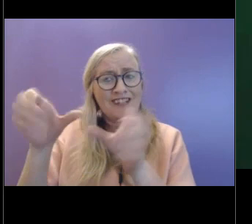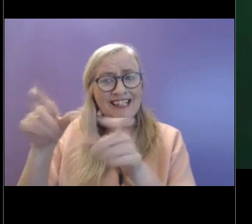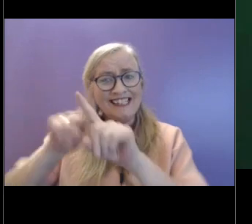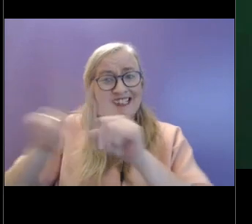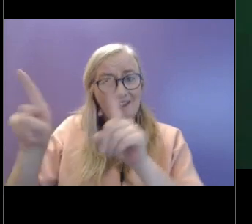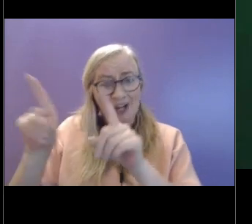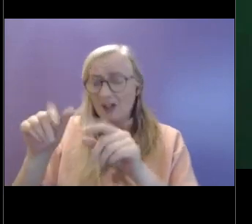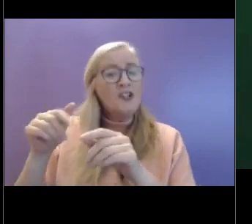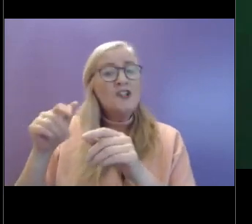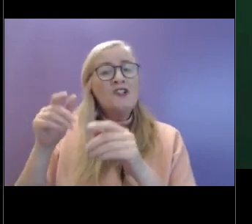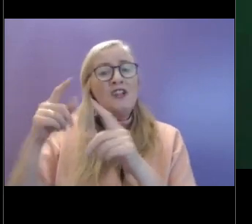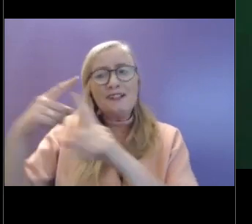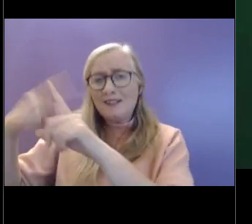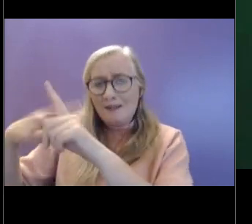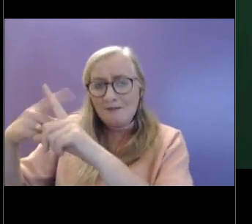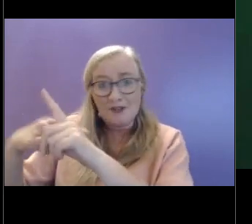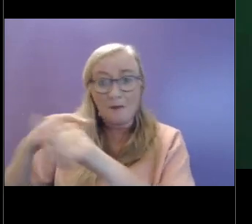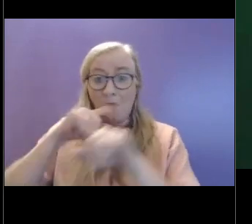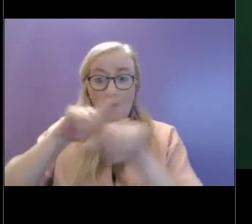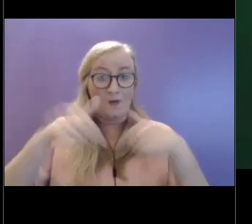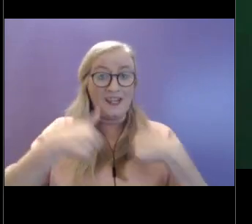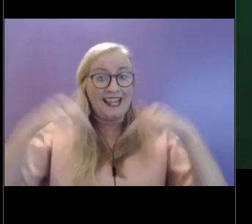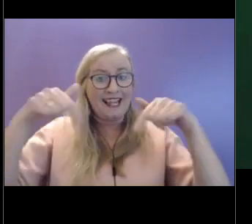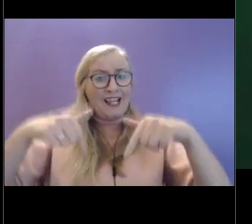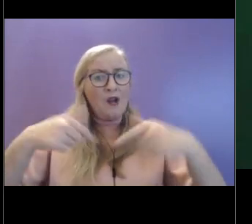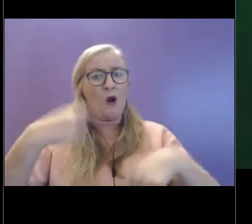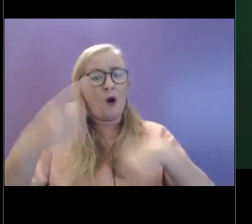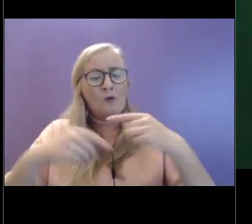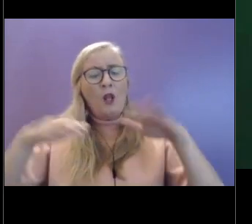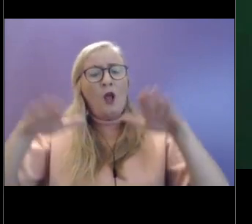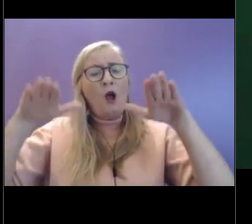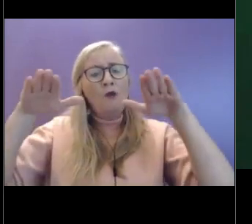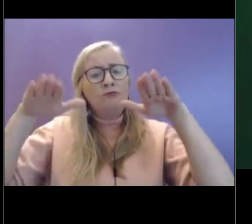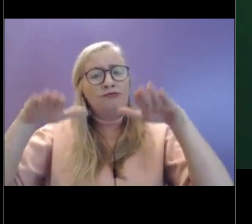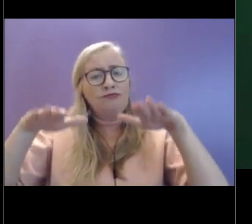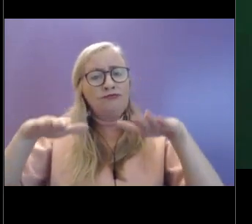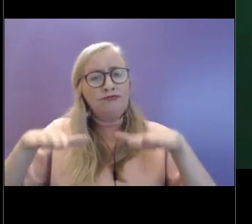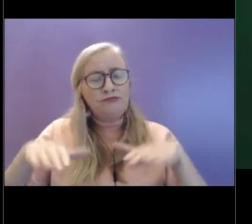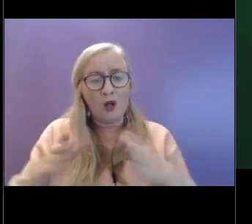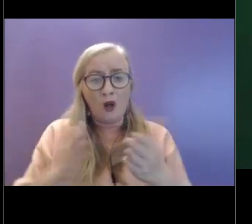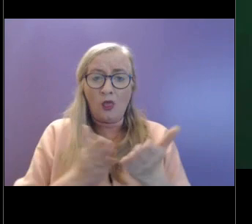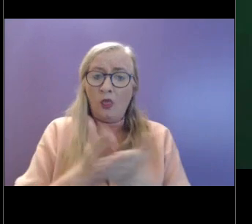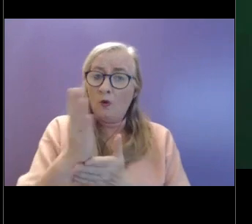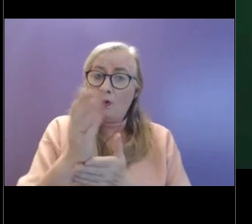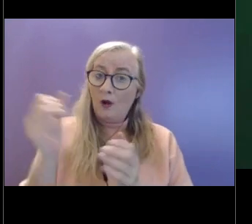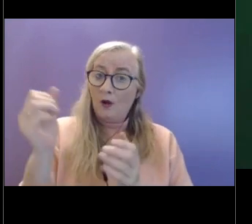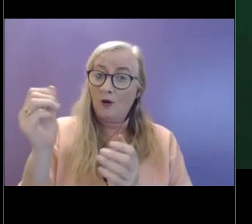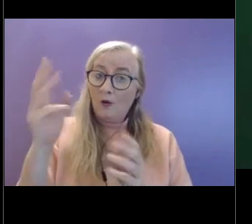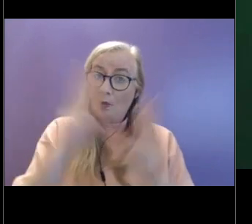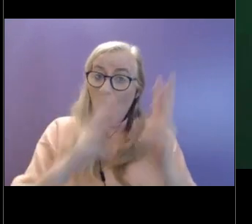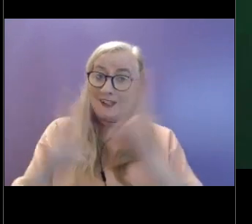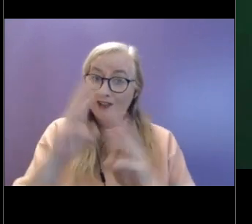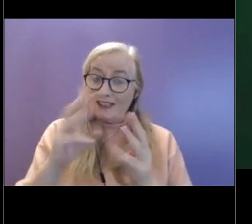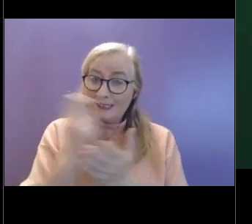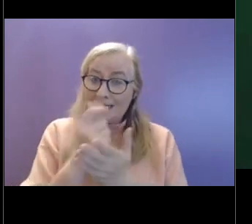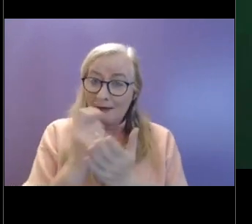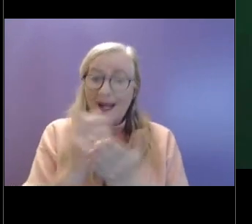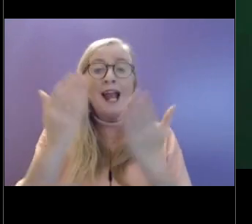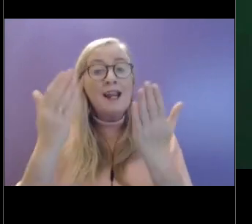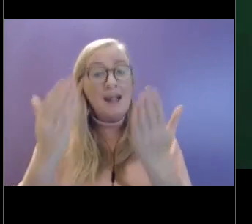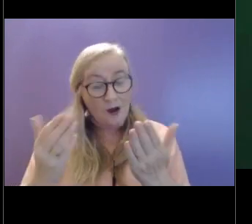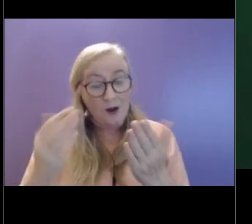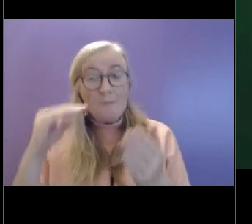take a step back during winter. And so just maybe encouraging you right now to take a moment with yourself